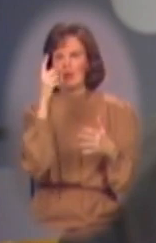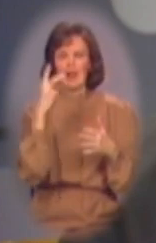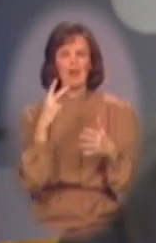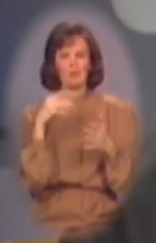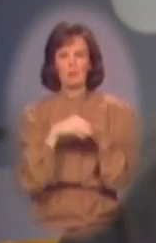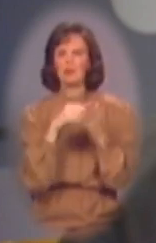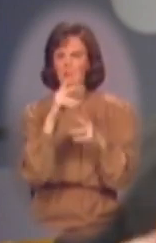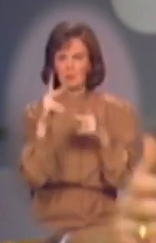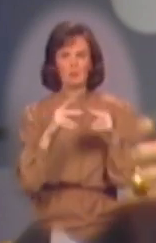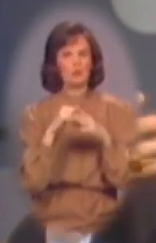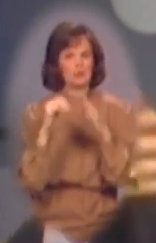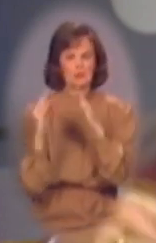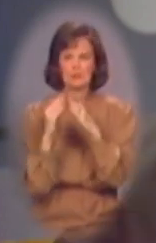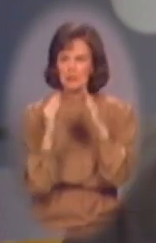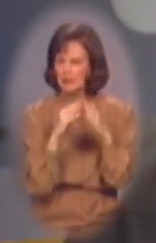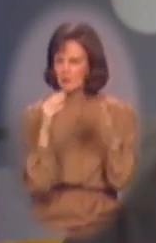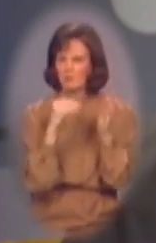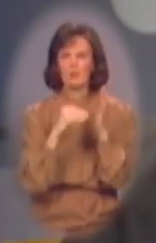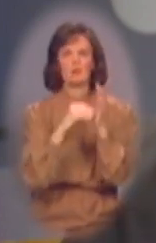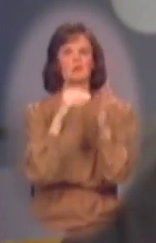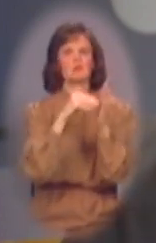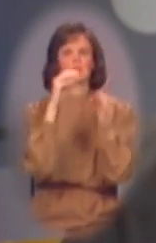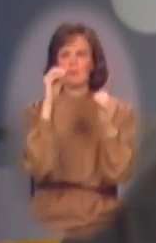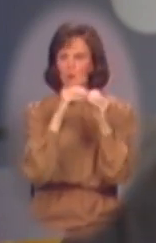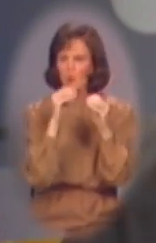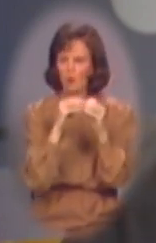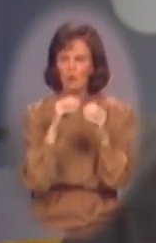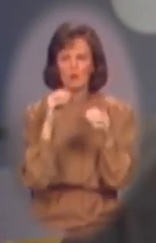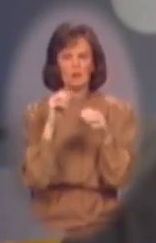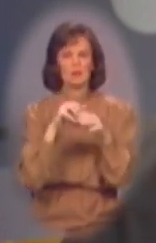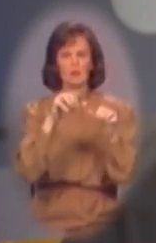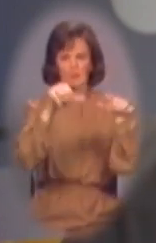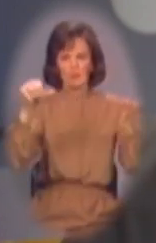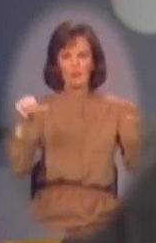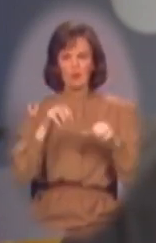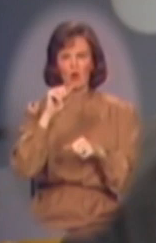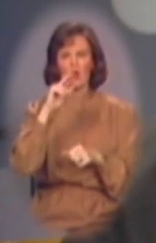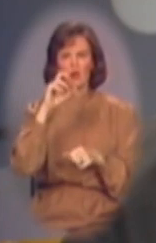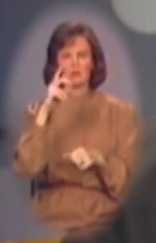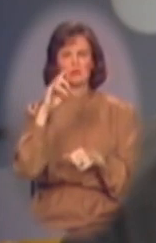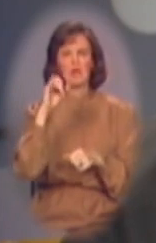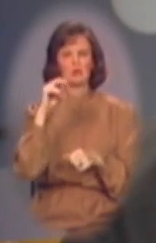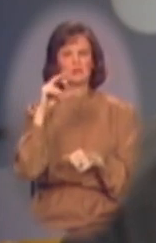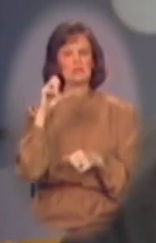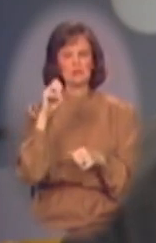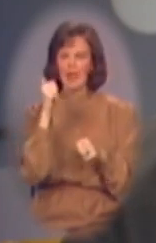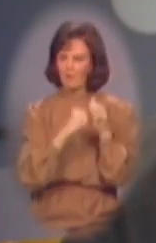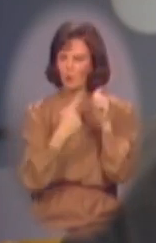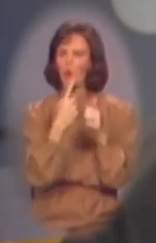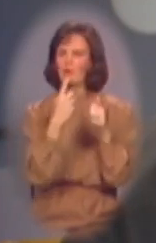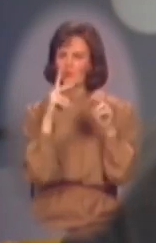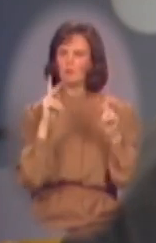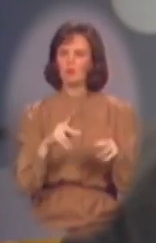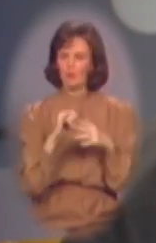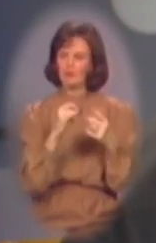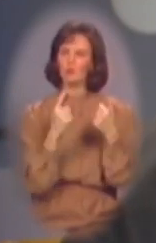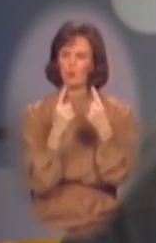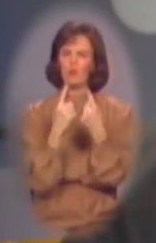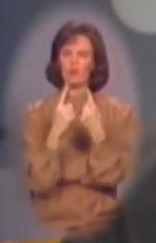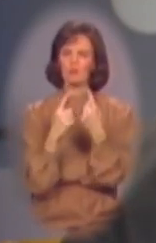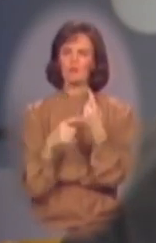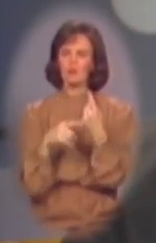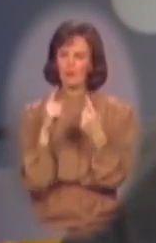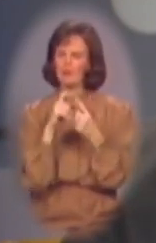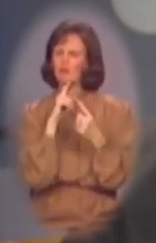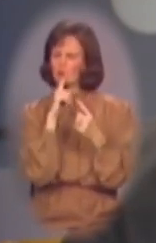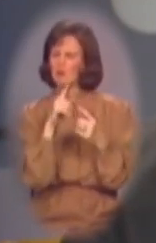million people in the city and millions more in the, uh, archdiocese. Every one a person. So that's one. I think that has to